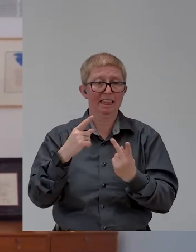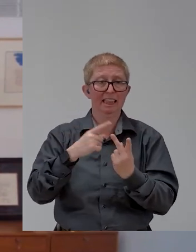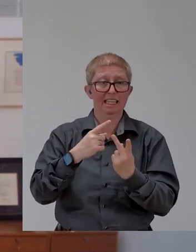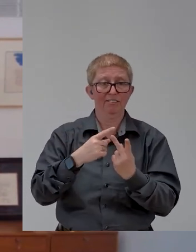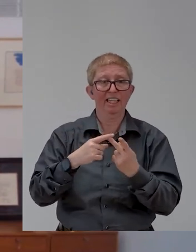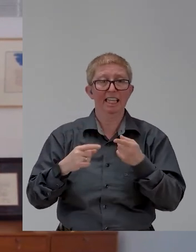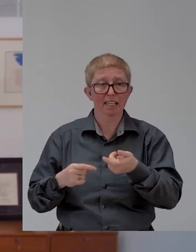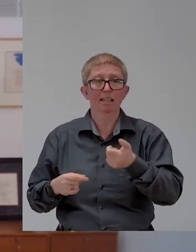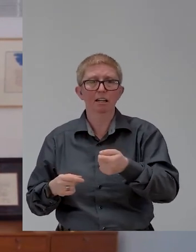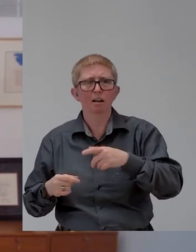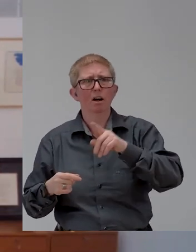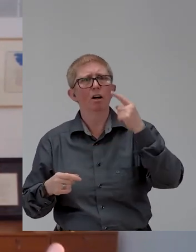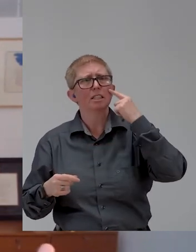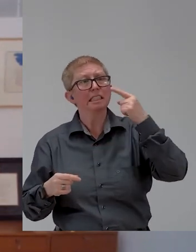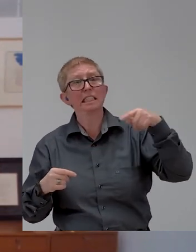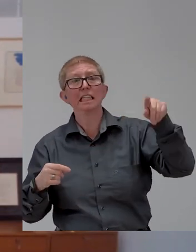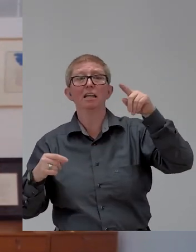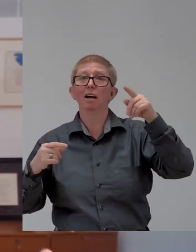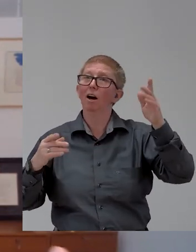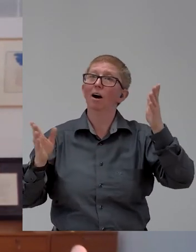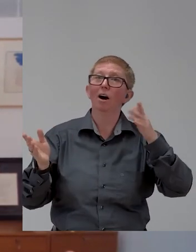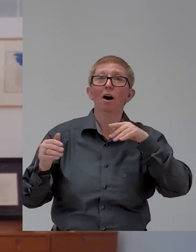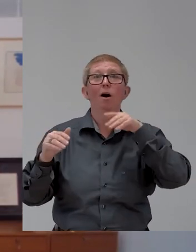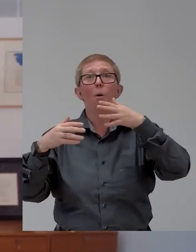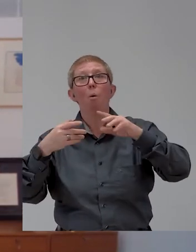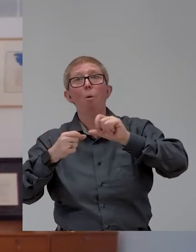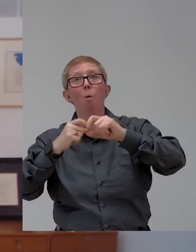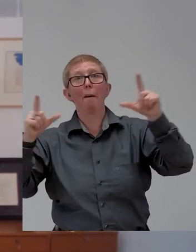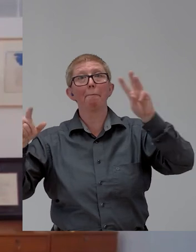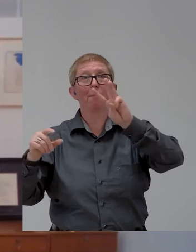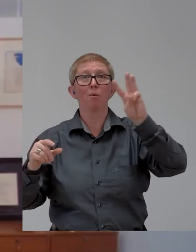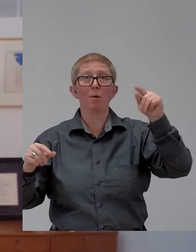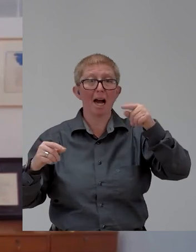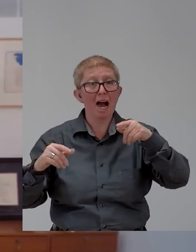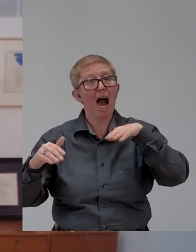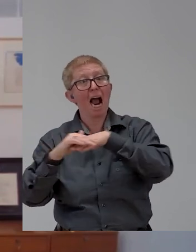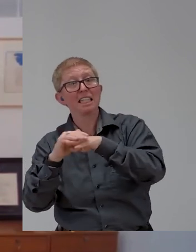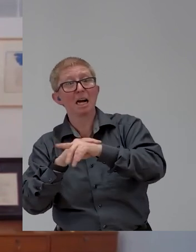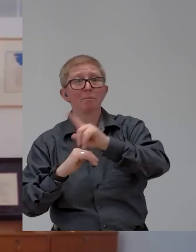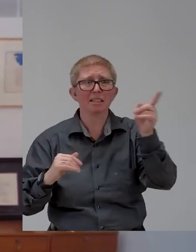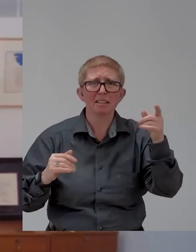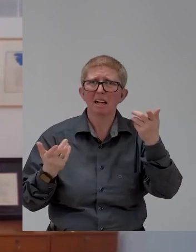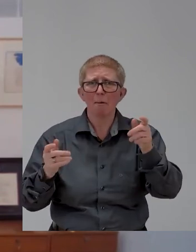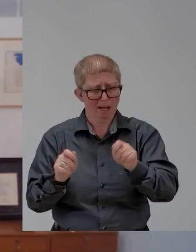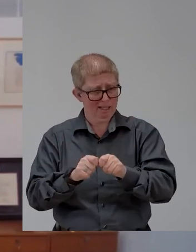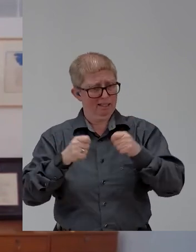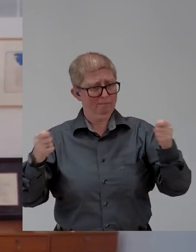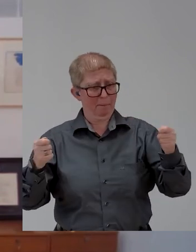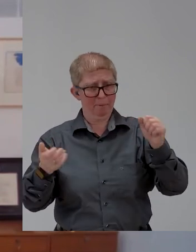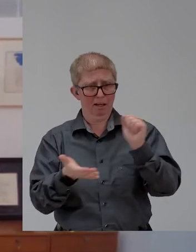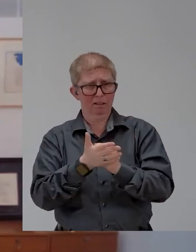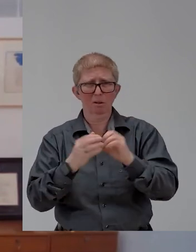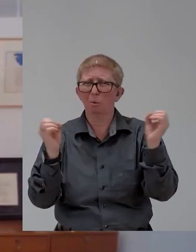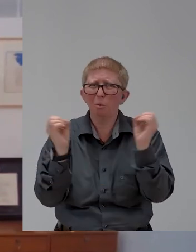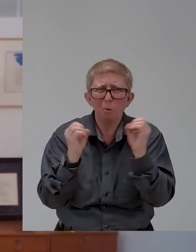It doesn't hit the news. It doesn't break out of our community. We're in a community of people who understand what we're talking about. And yet these are not